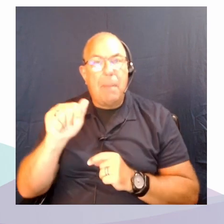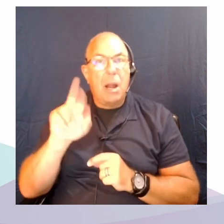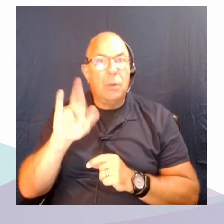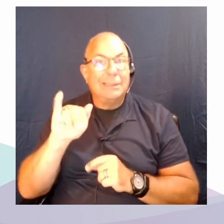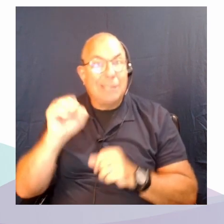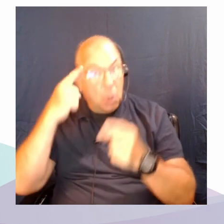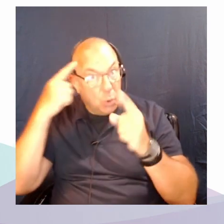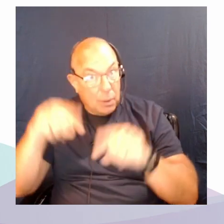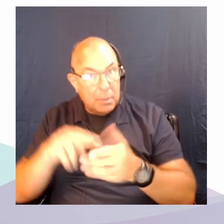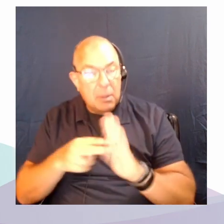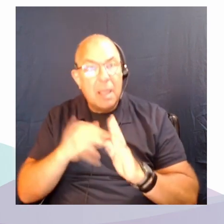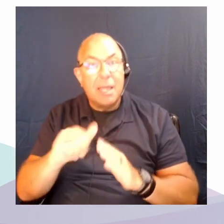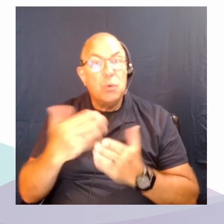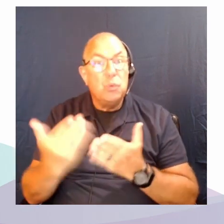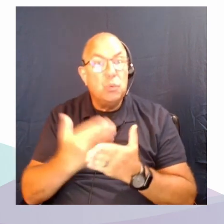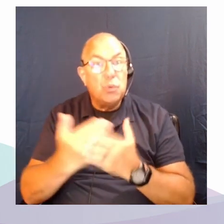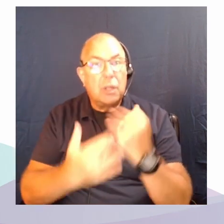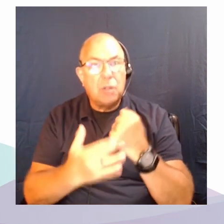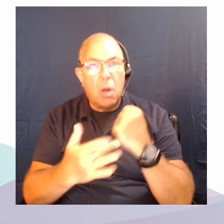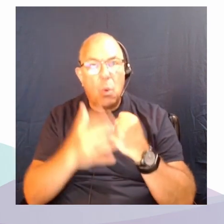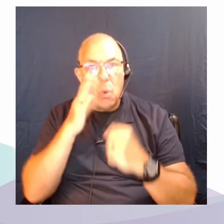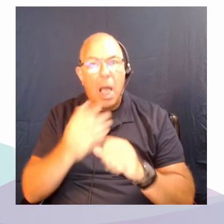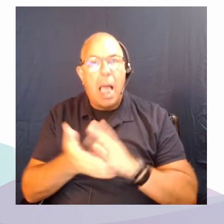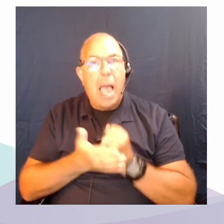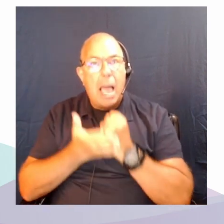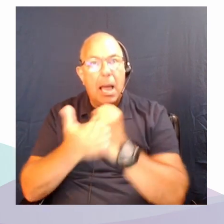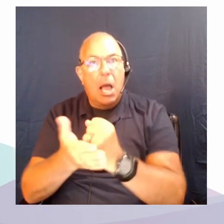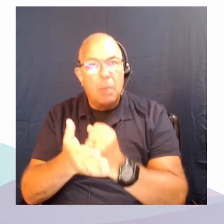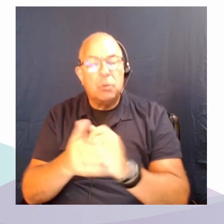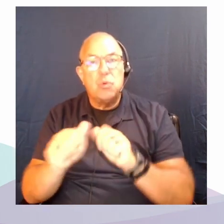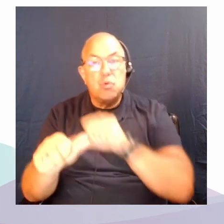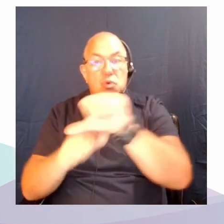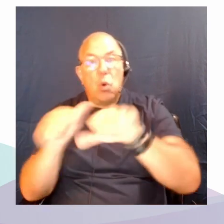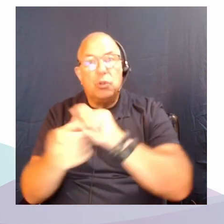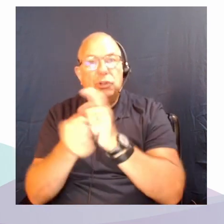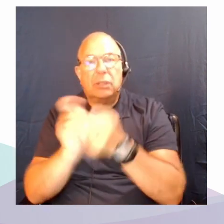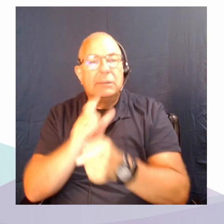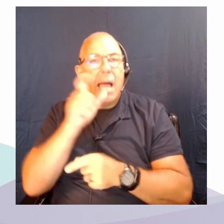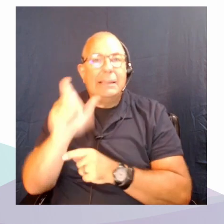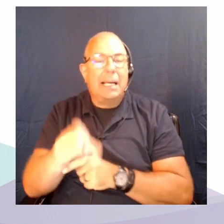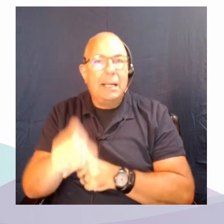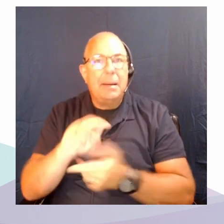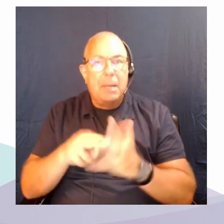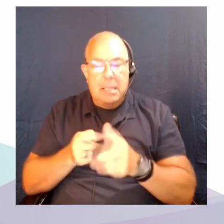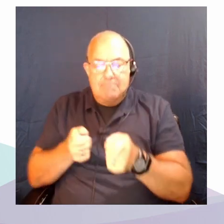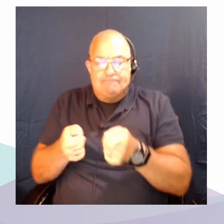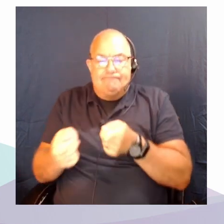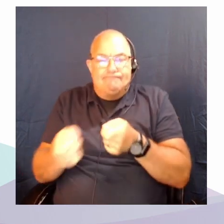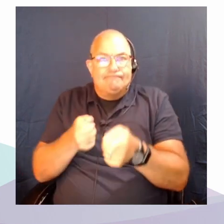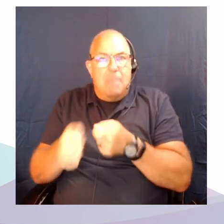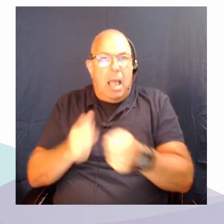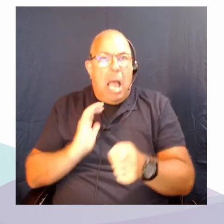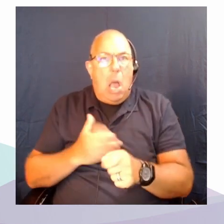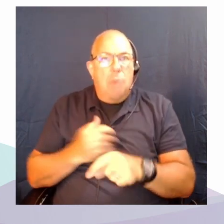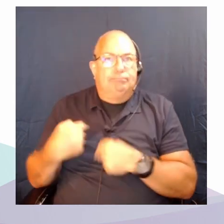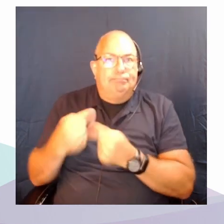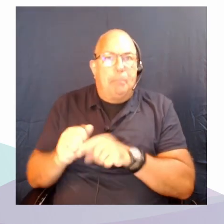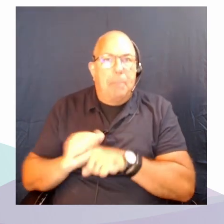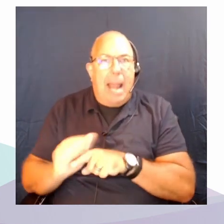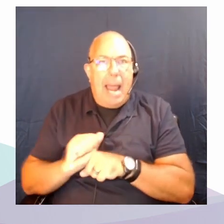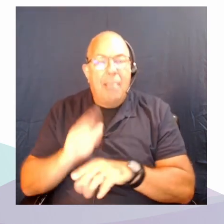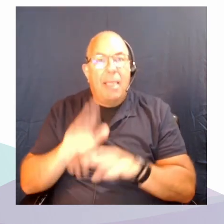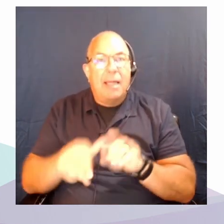technologies will make social change unnecessary by managing the outcome of our practices rather than changing the practices